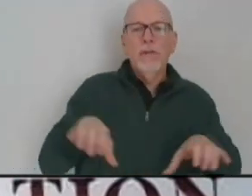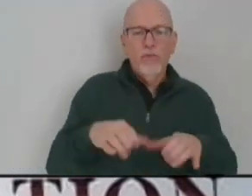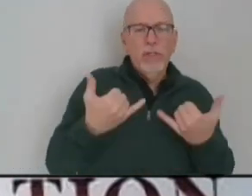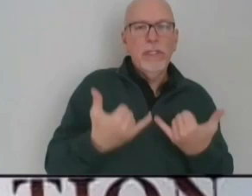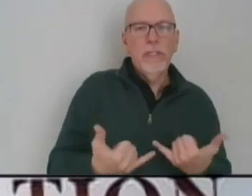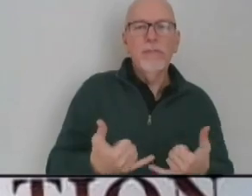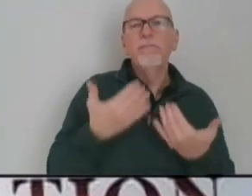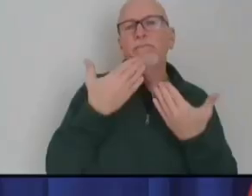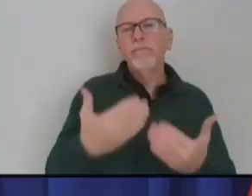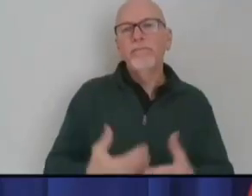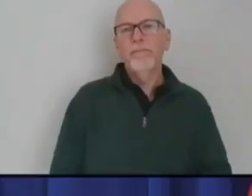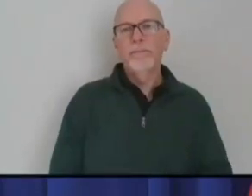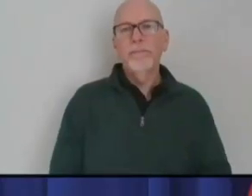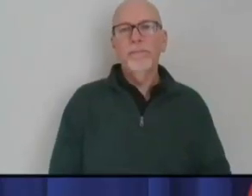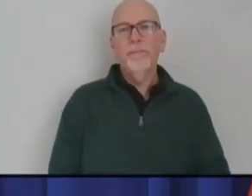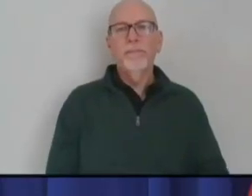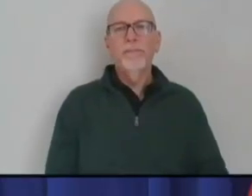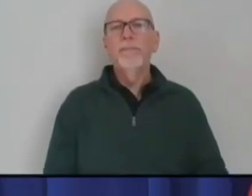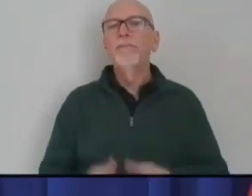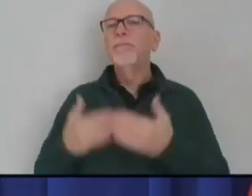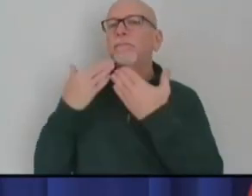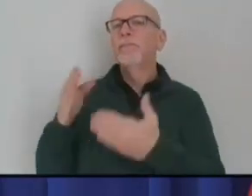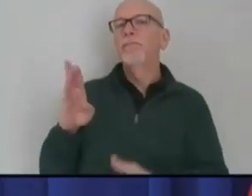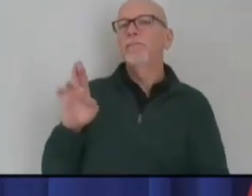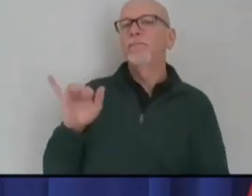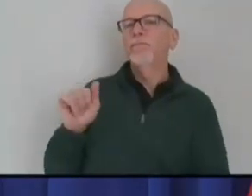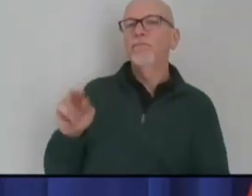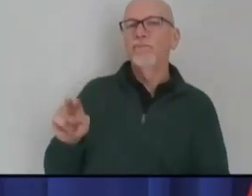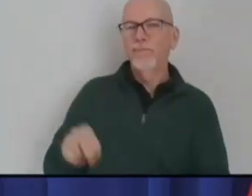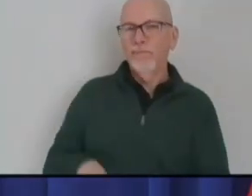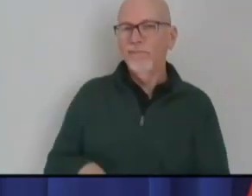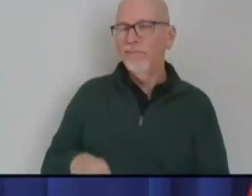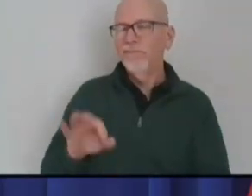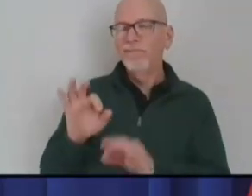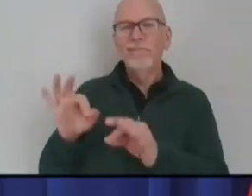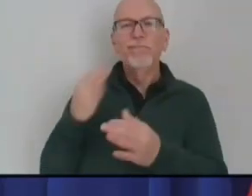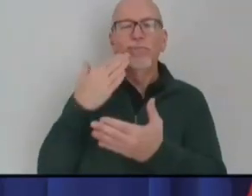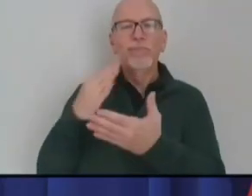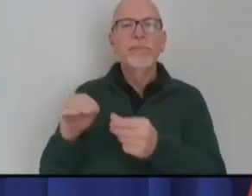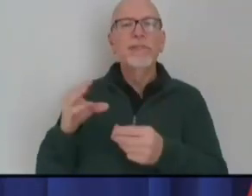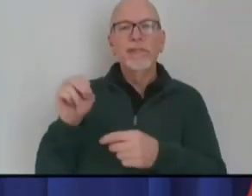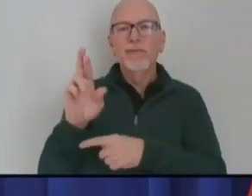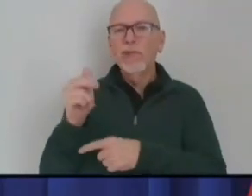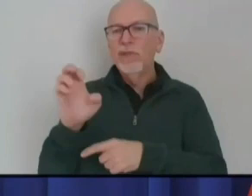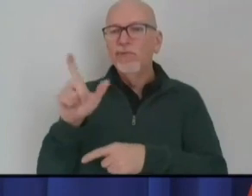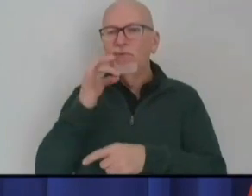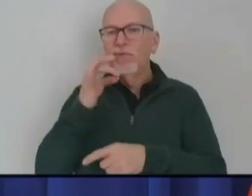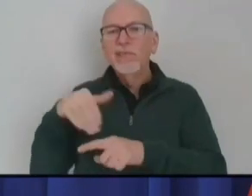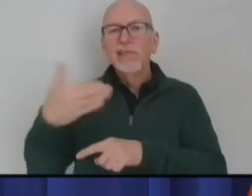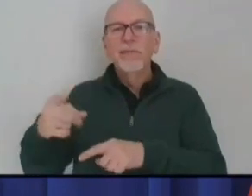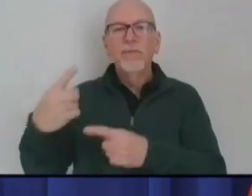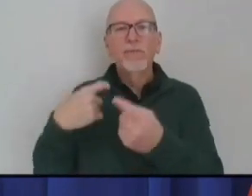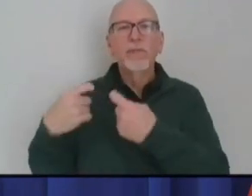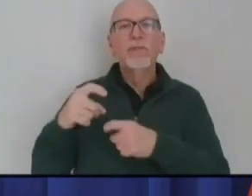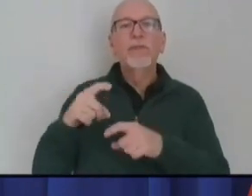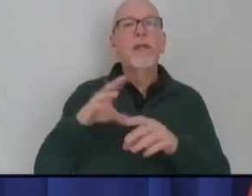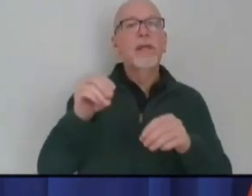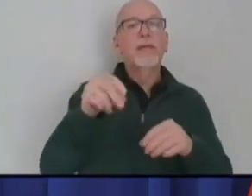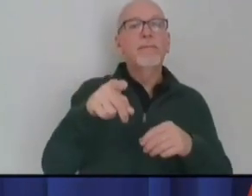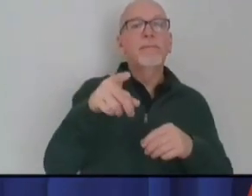Thank you. Thank you, Brian. Message received. And just to underscore, and Rachel will get right to the Q&A portion. And,